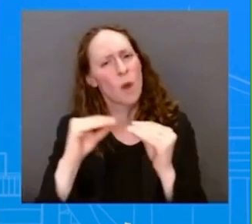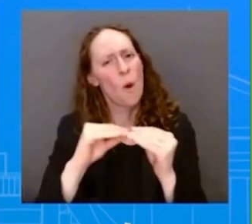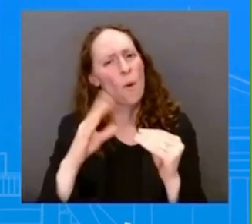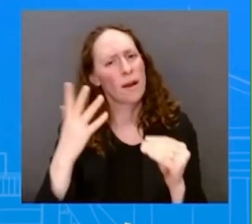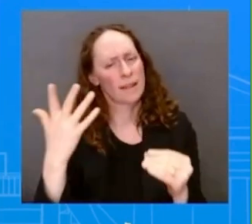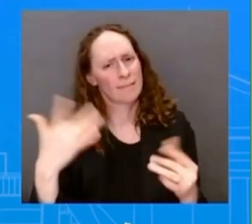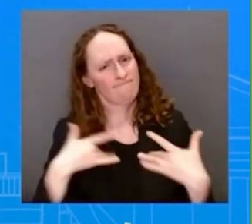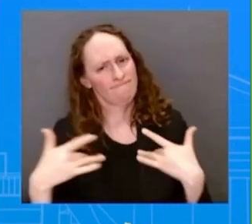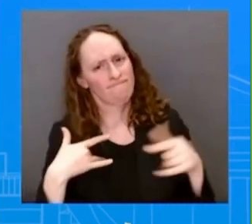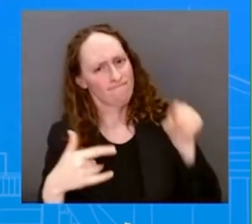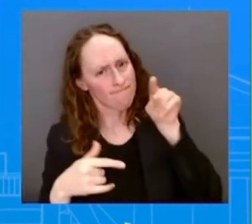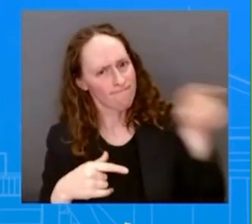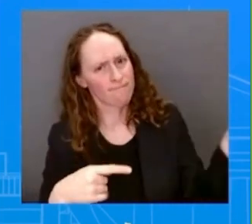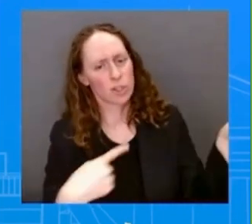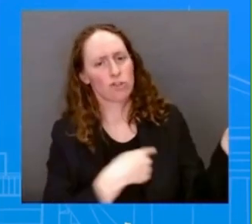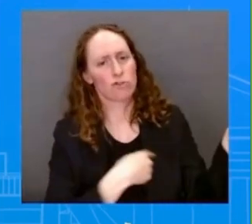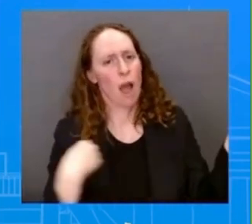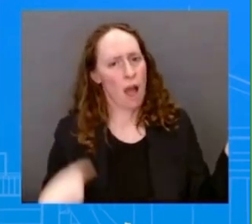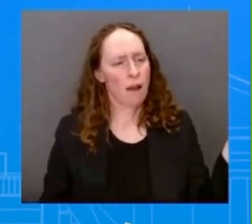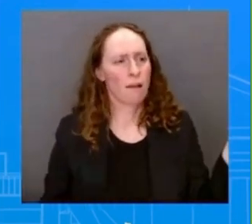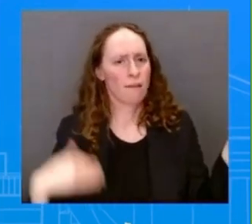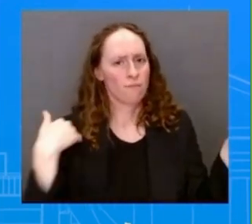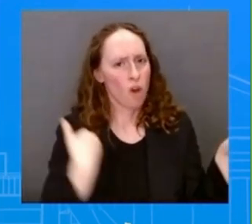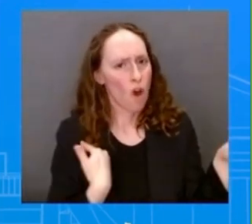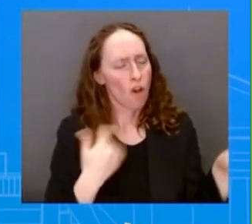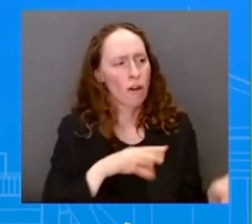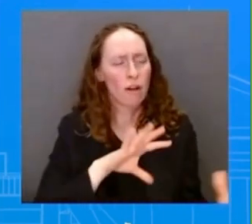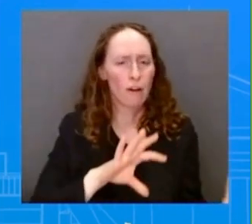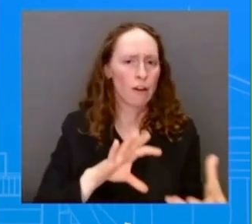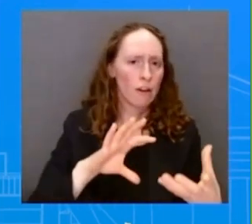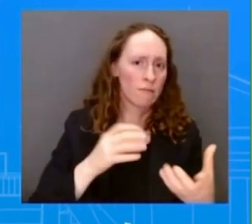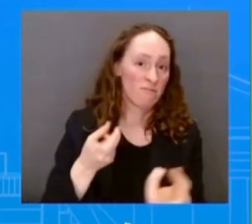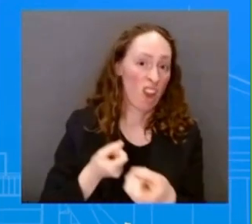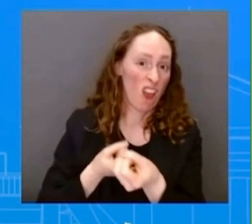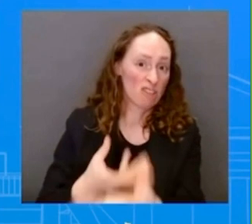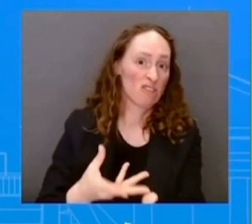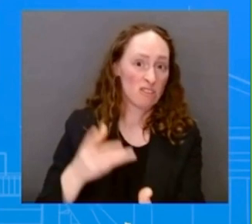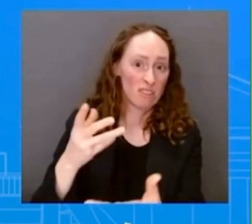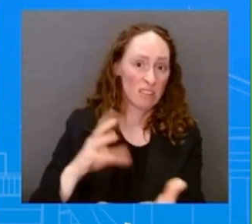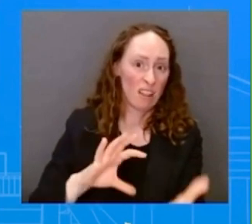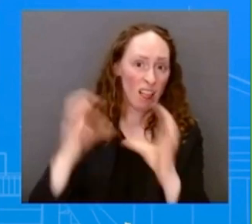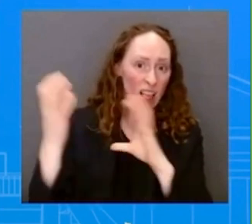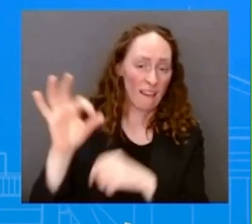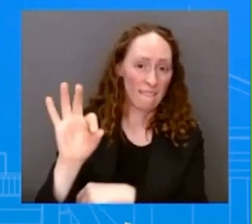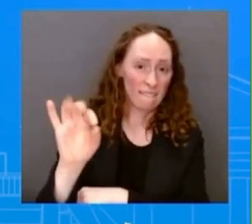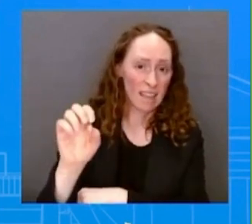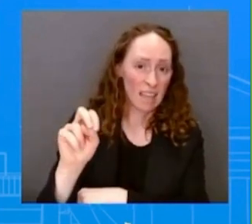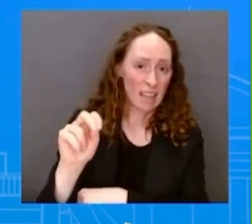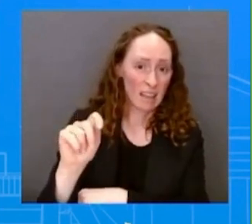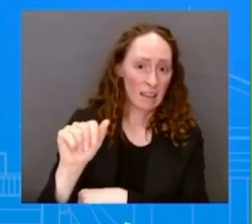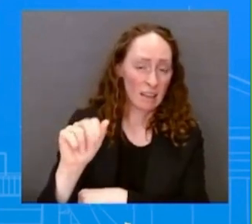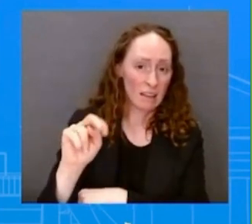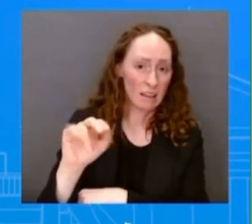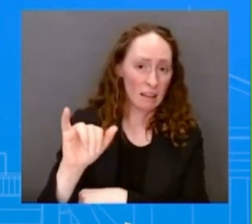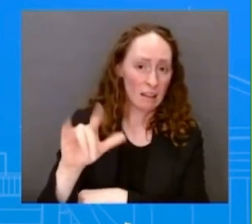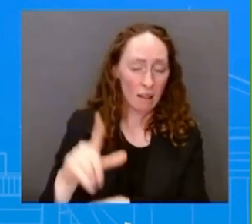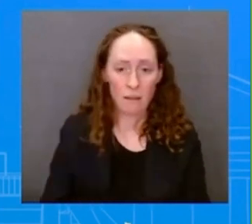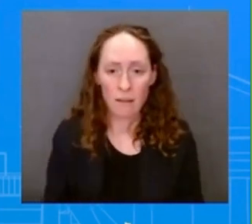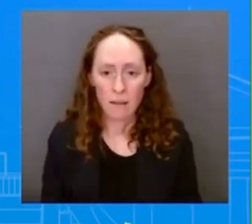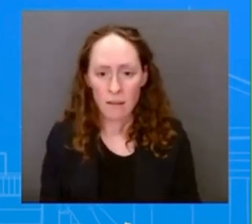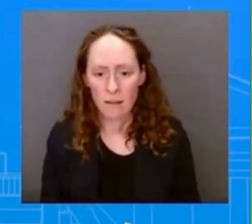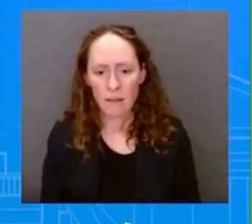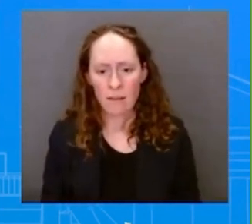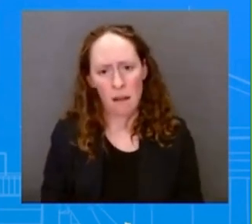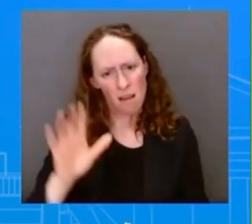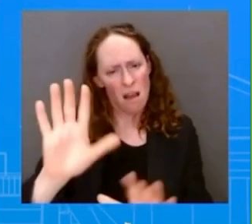clear about the dangers of fentanyl and opioids in this country. And, and, uh, let me finish now, shipmate. He's been very, very clear, uh, about the,